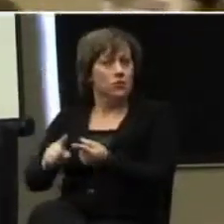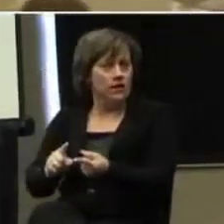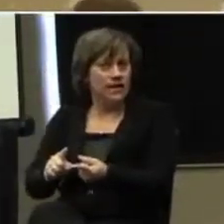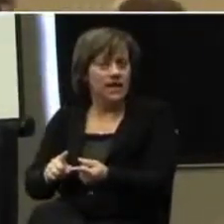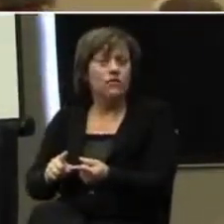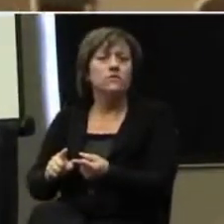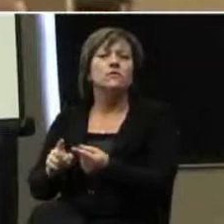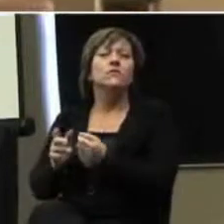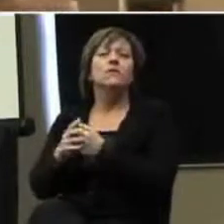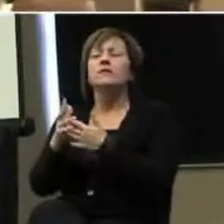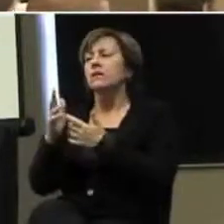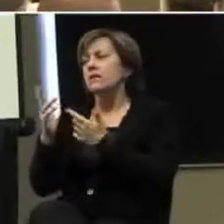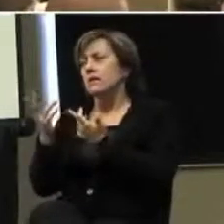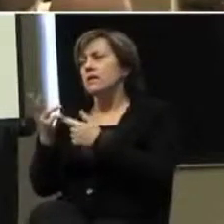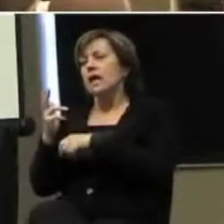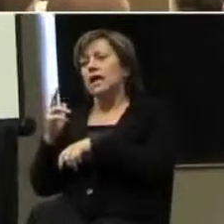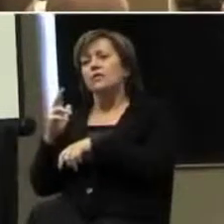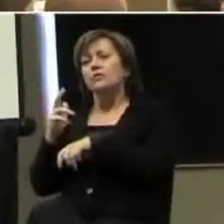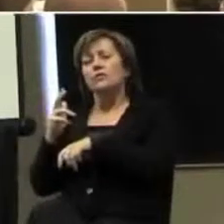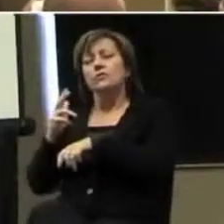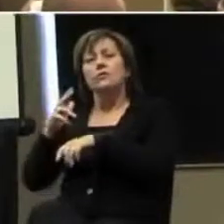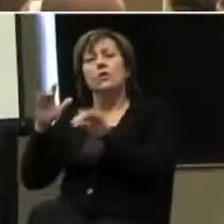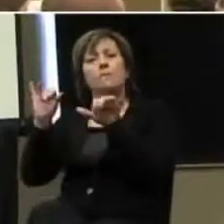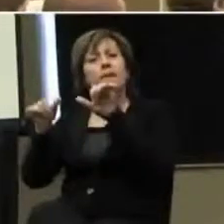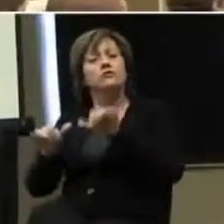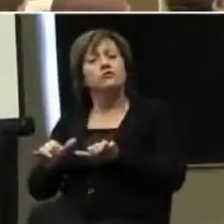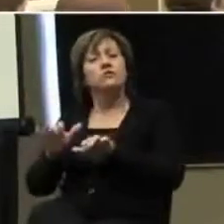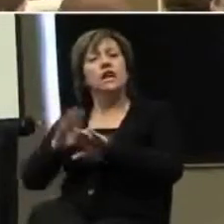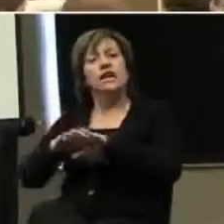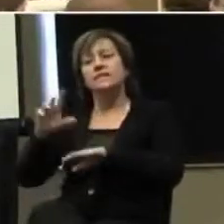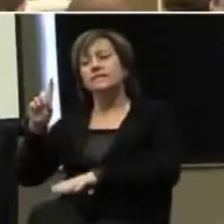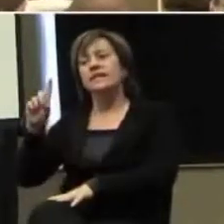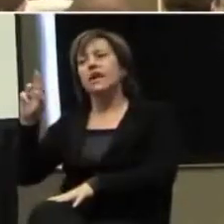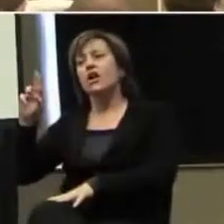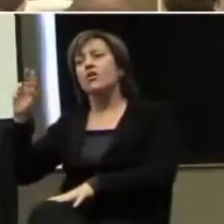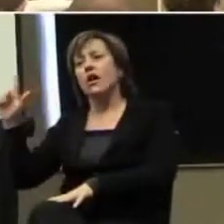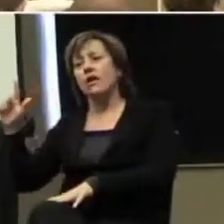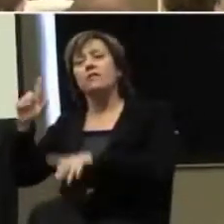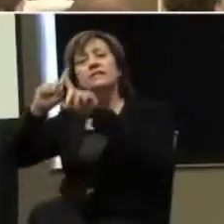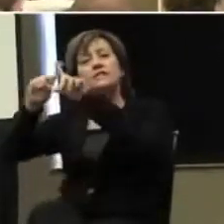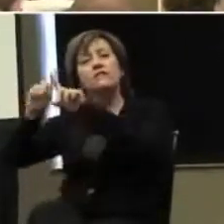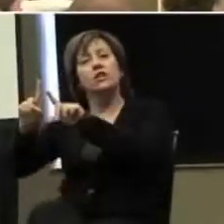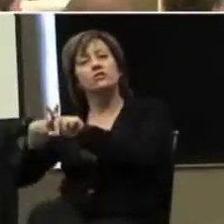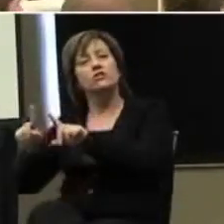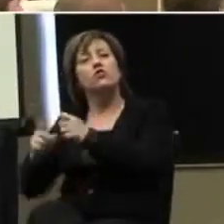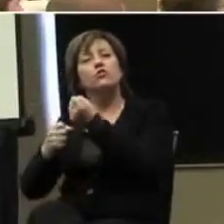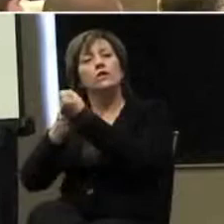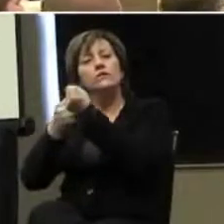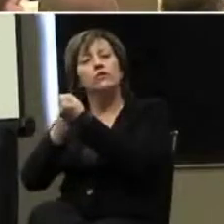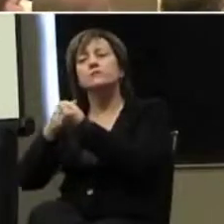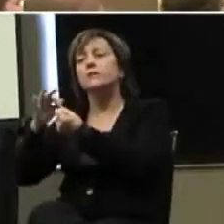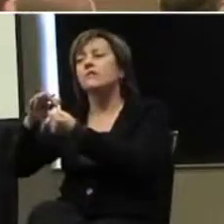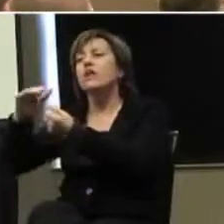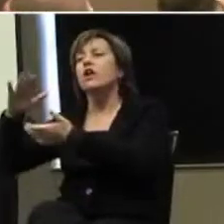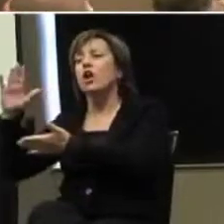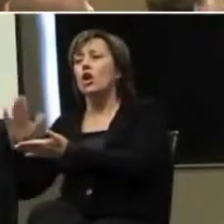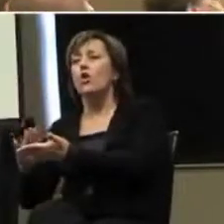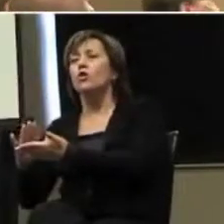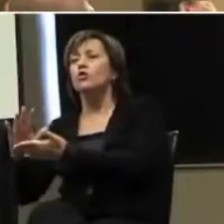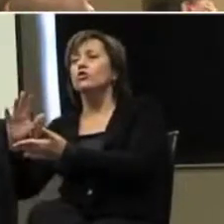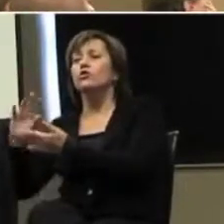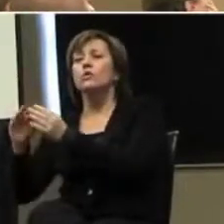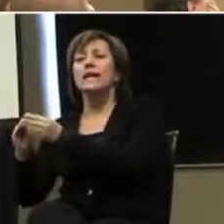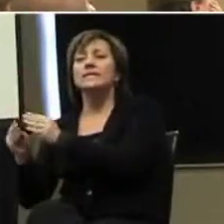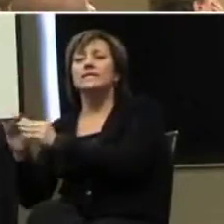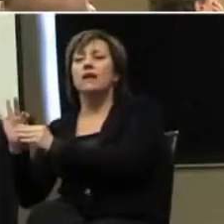in terms of the evidence-based practice of DRL. So differential reinforcement of lower rates of behavior is what